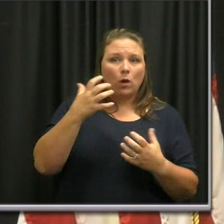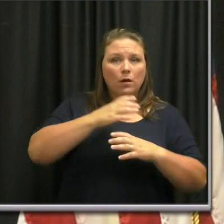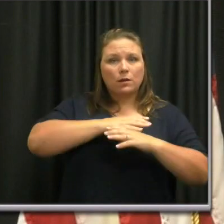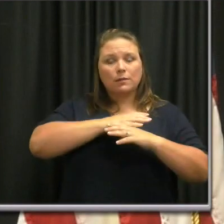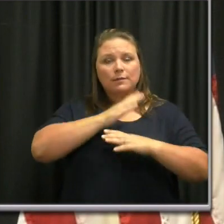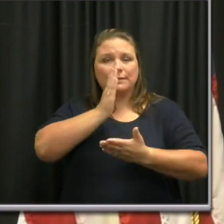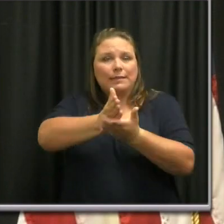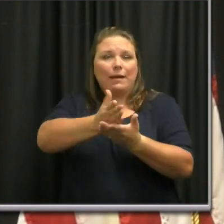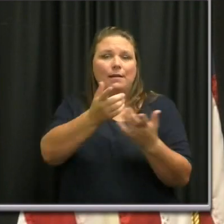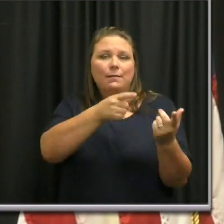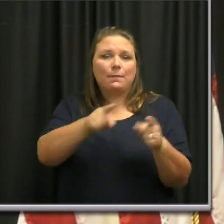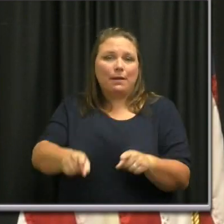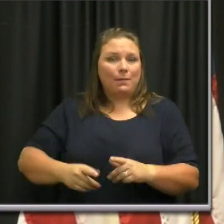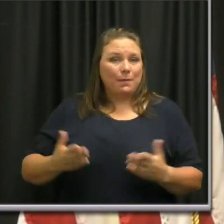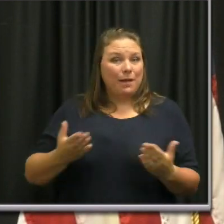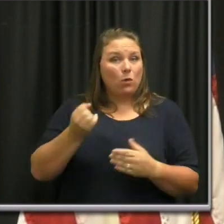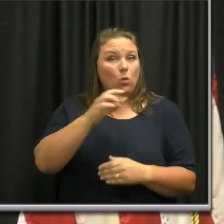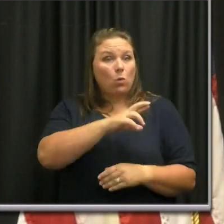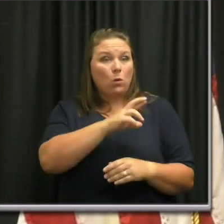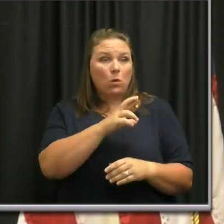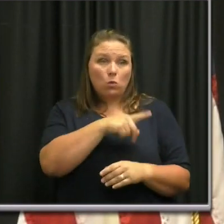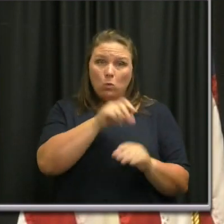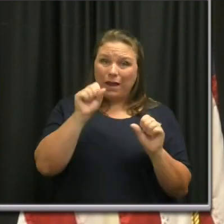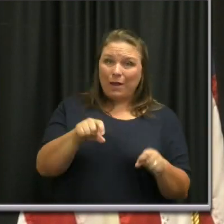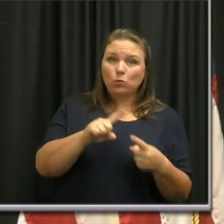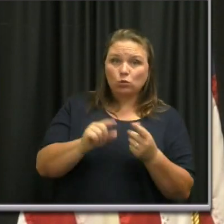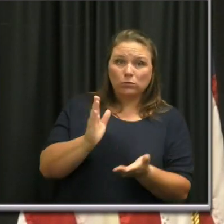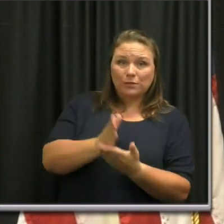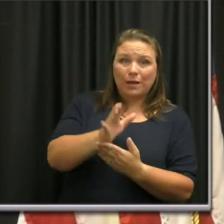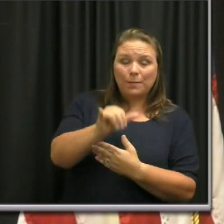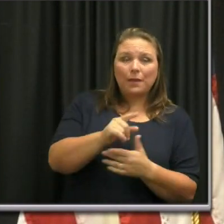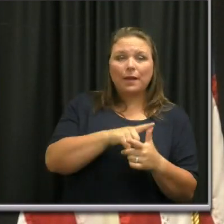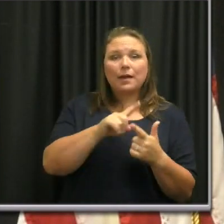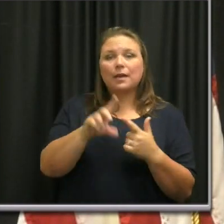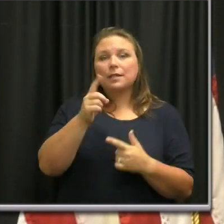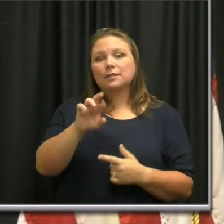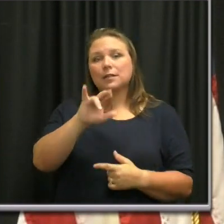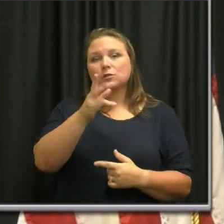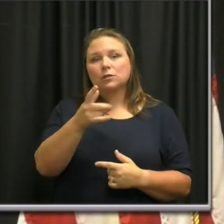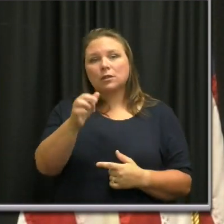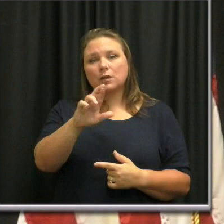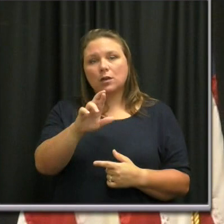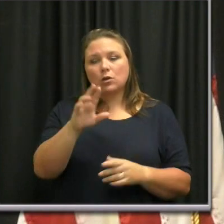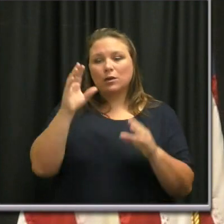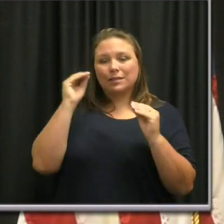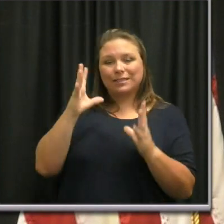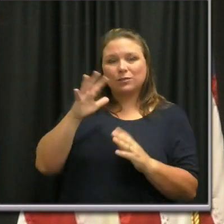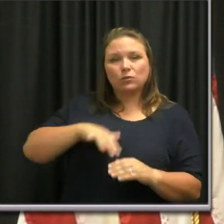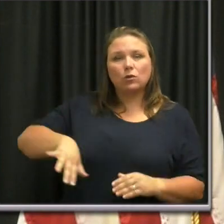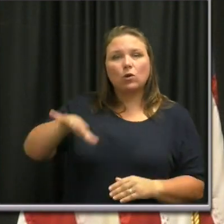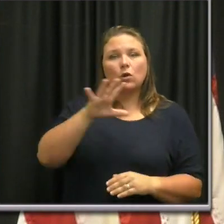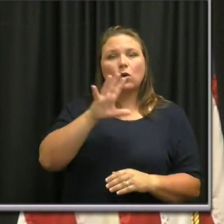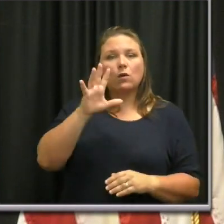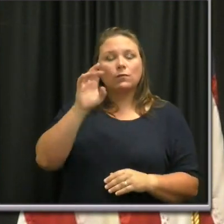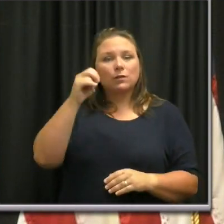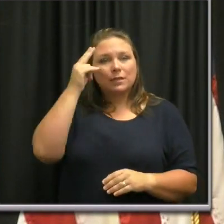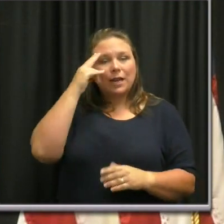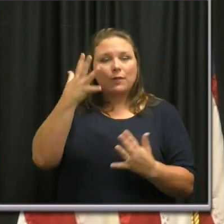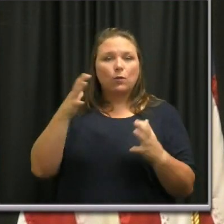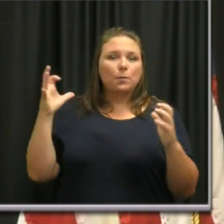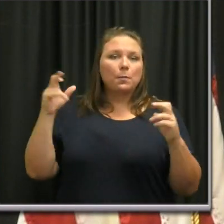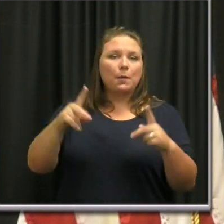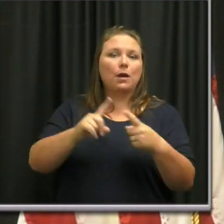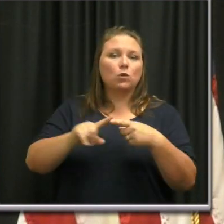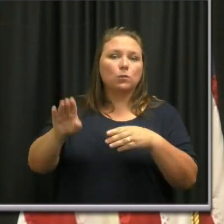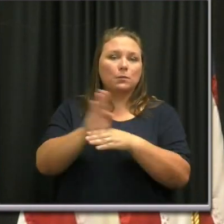that from happening, and are you able to? And Dr. Jahangir, teachers in Metro say they want to go back into the building as long